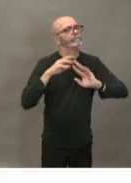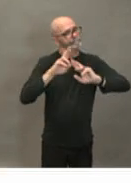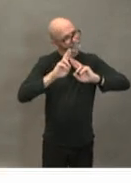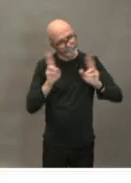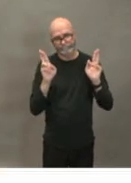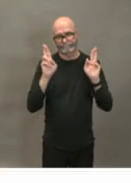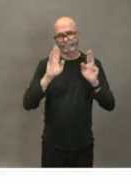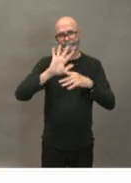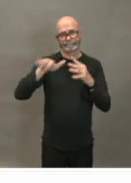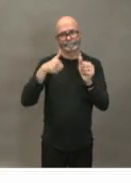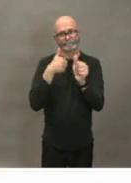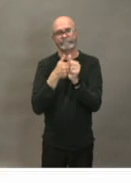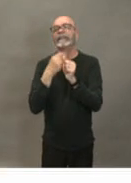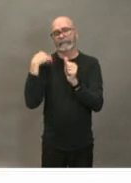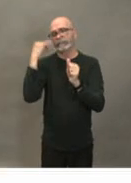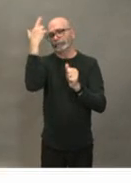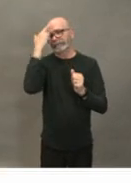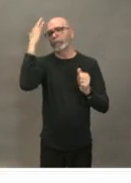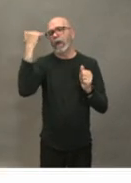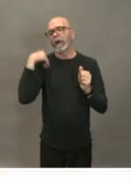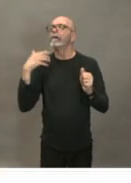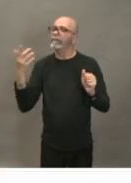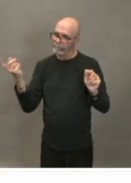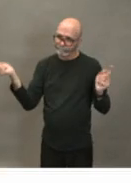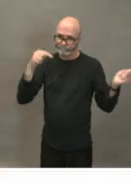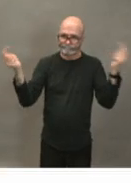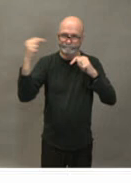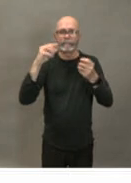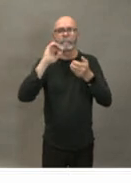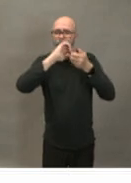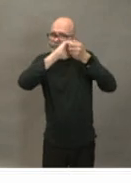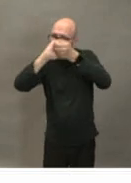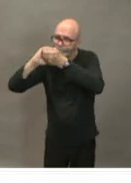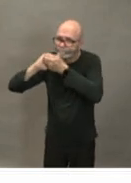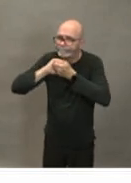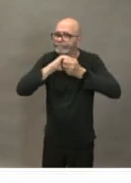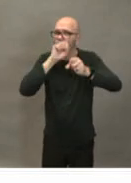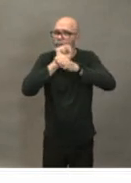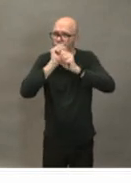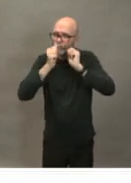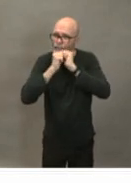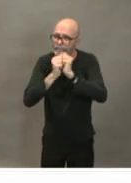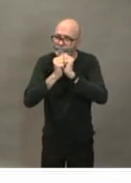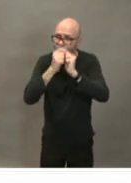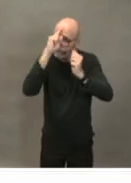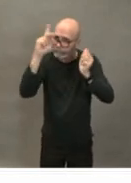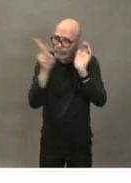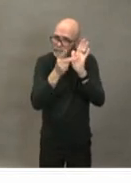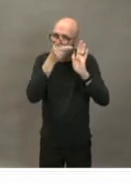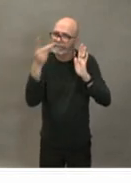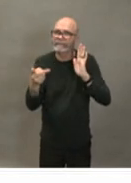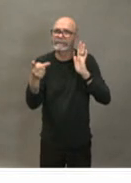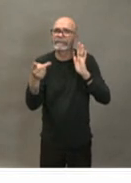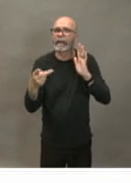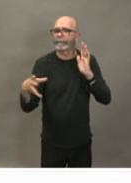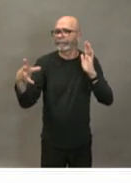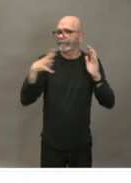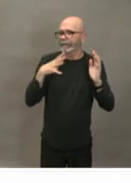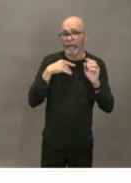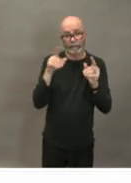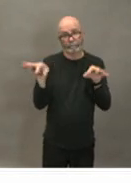we're strengthening our ability to respond by thinking about areas or services within our